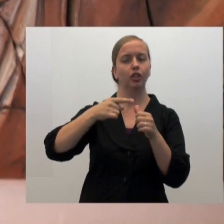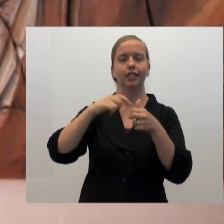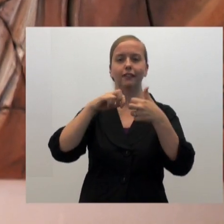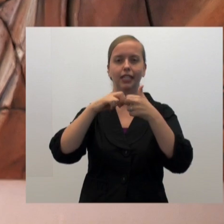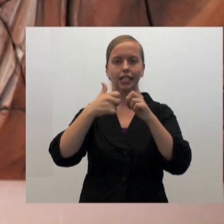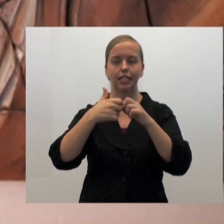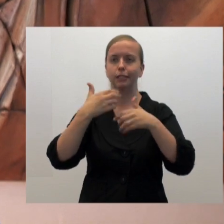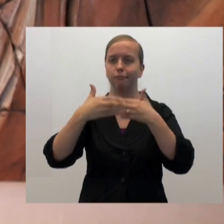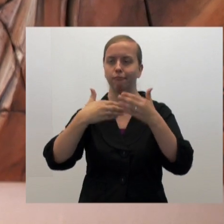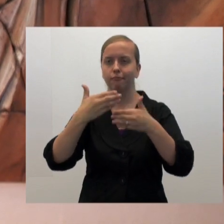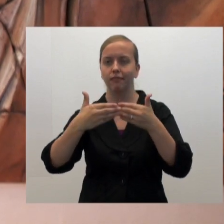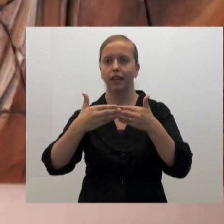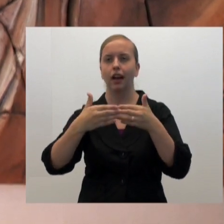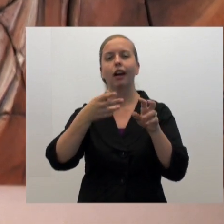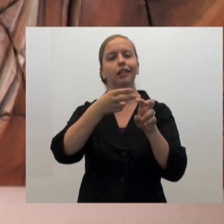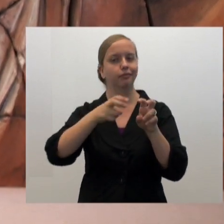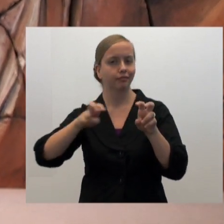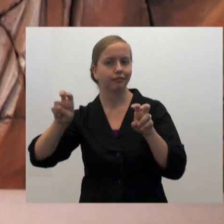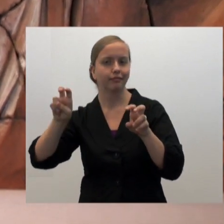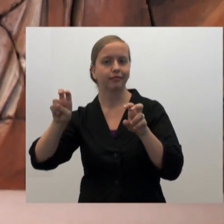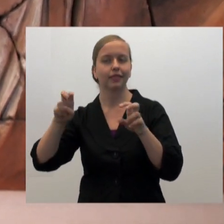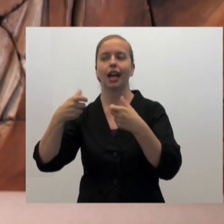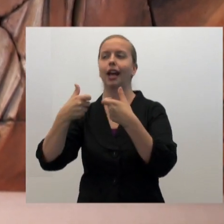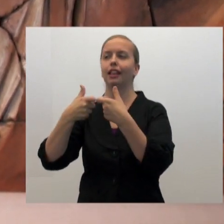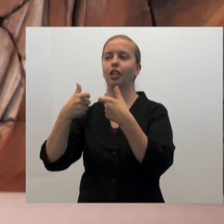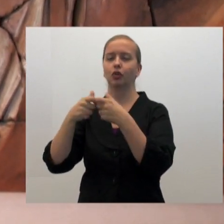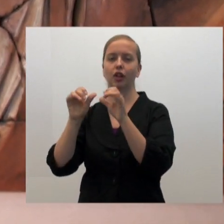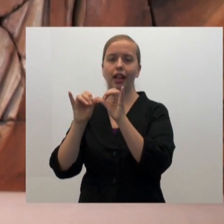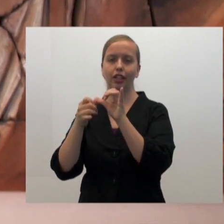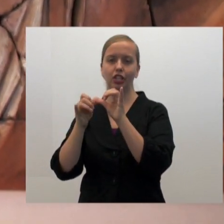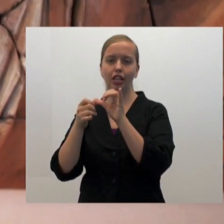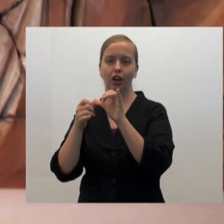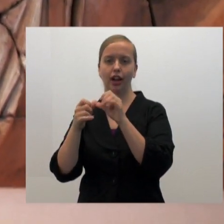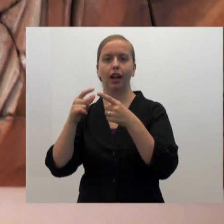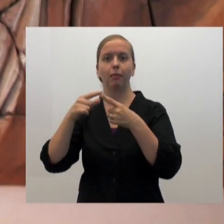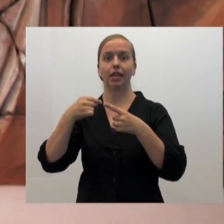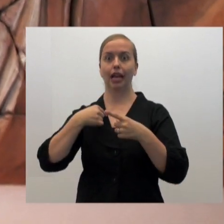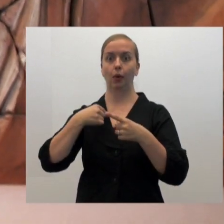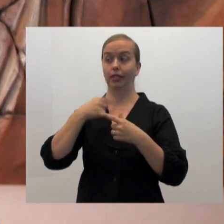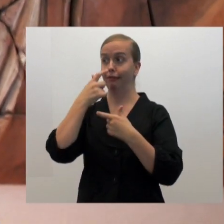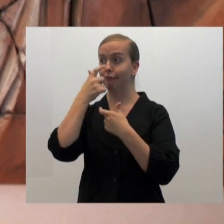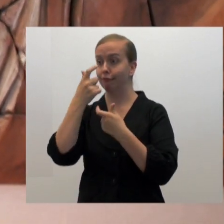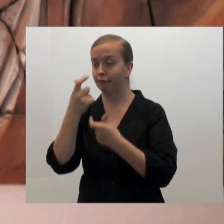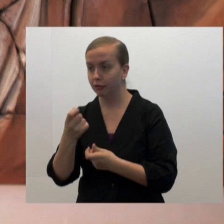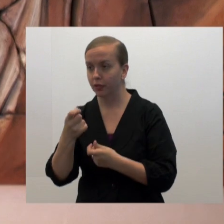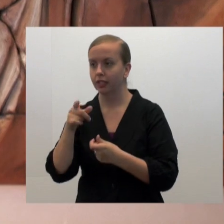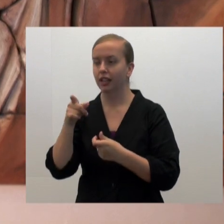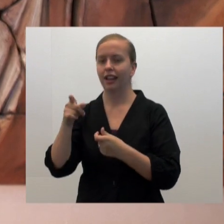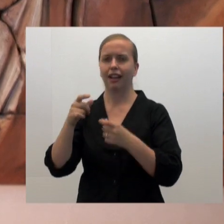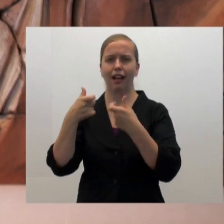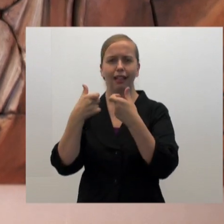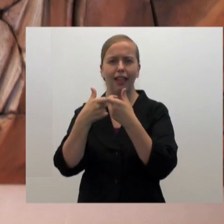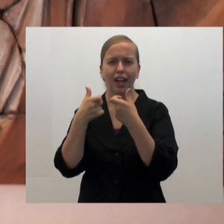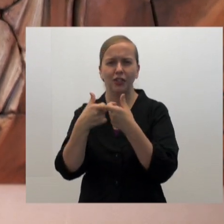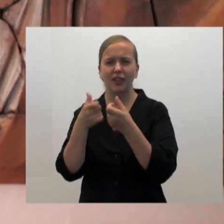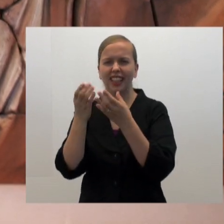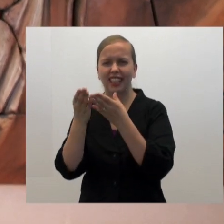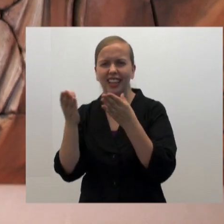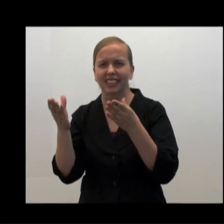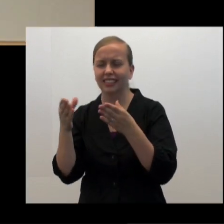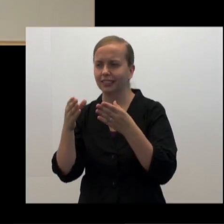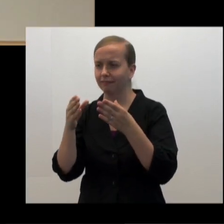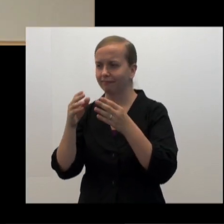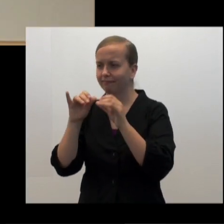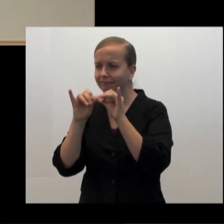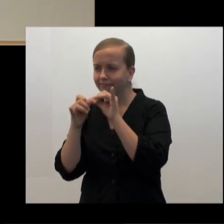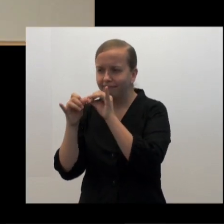to begin with, and then transferred to electrical engineering, both because I was extremely interested in the